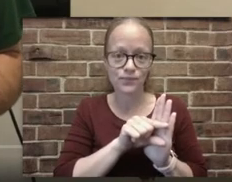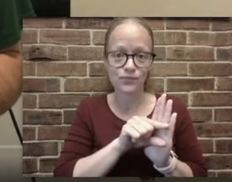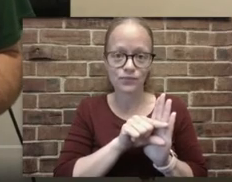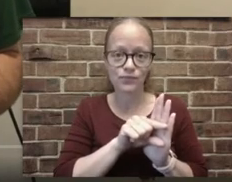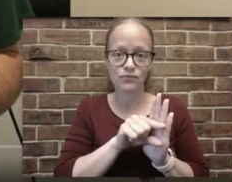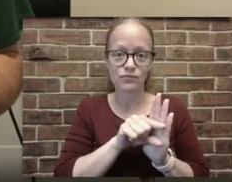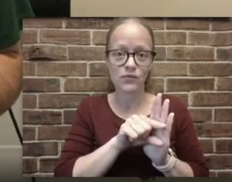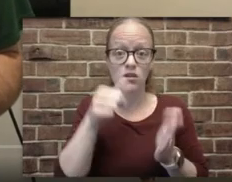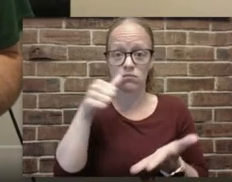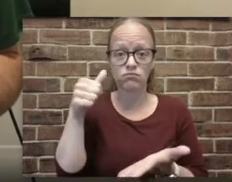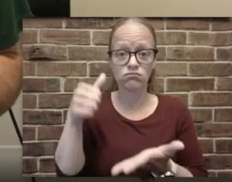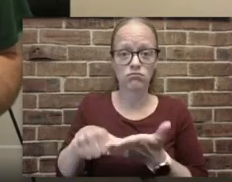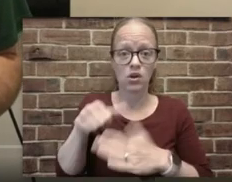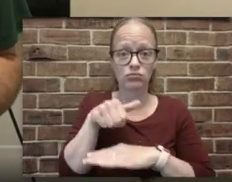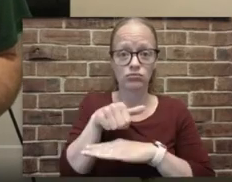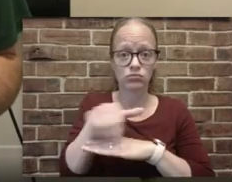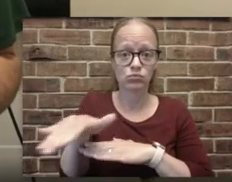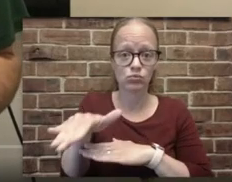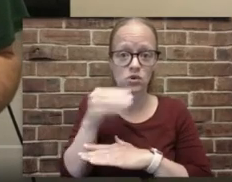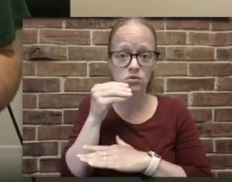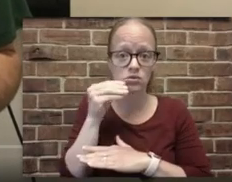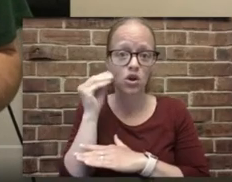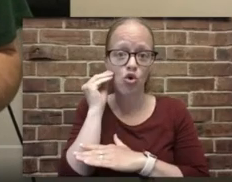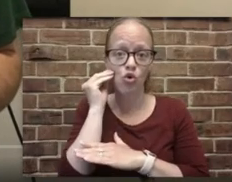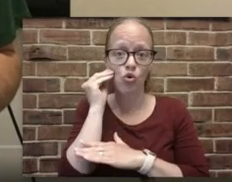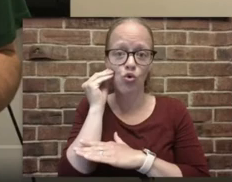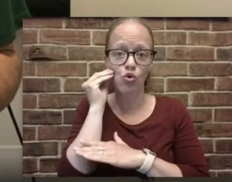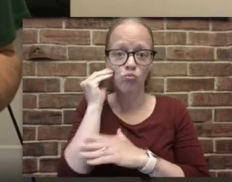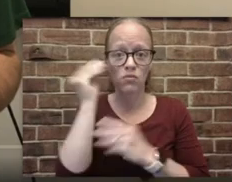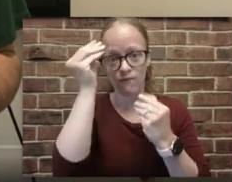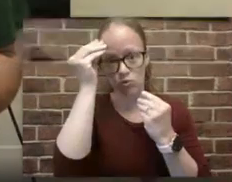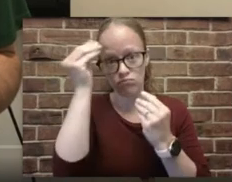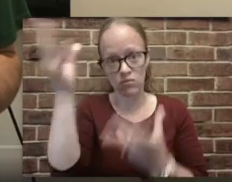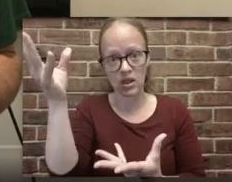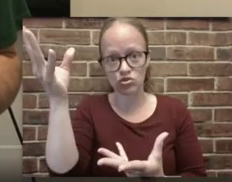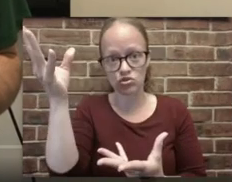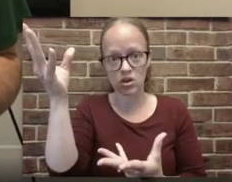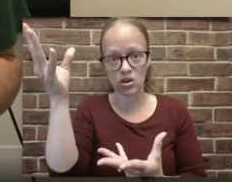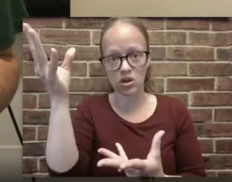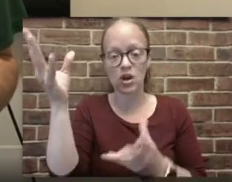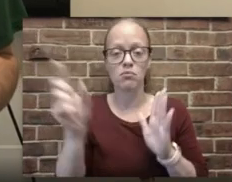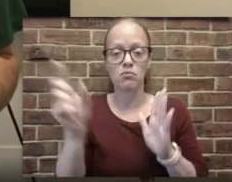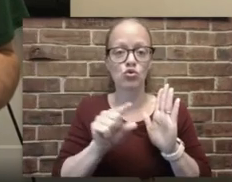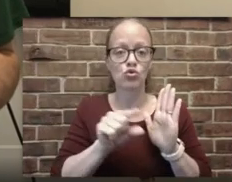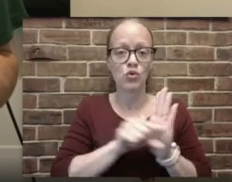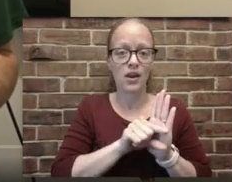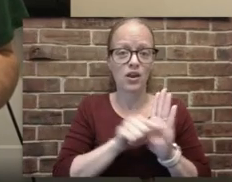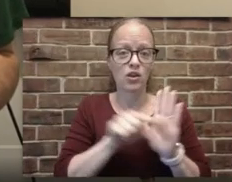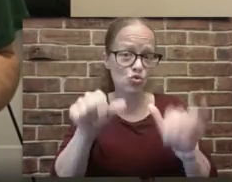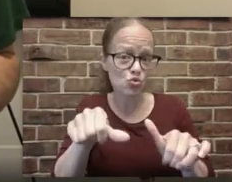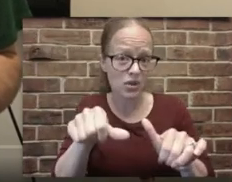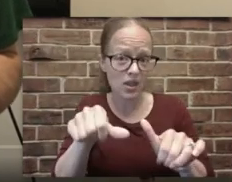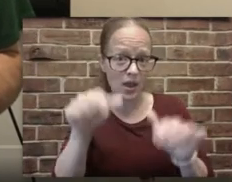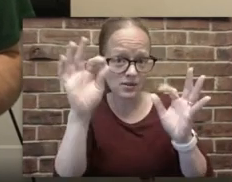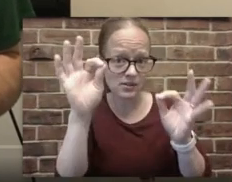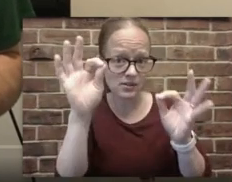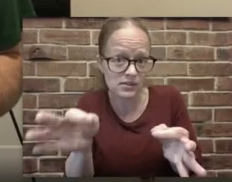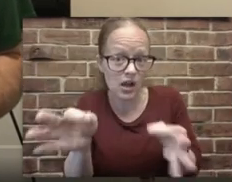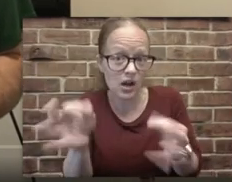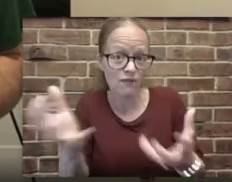communication come out about grading for the end of the year, you can elect a letter grade for specific classes.